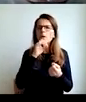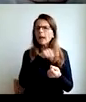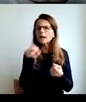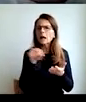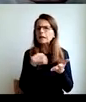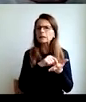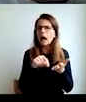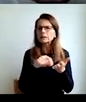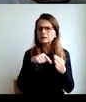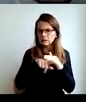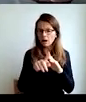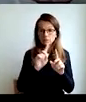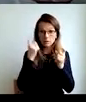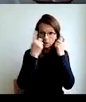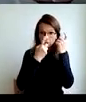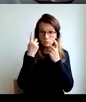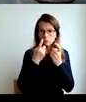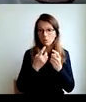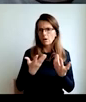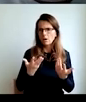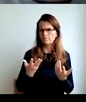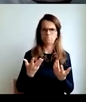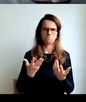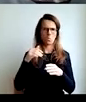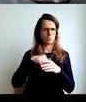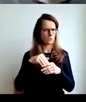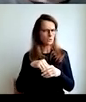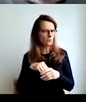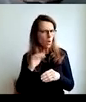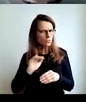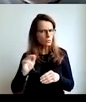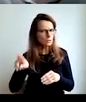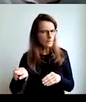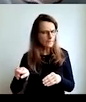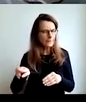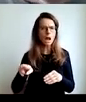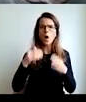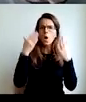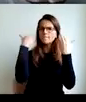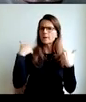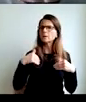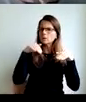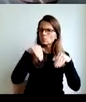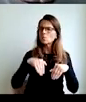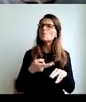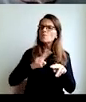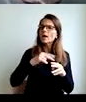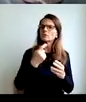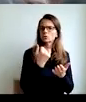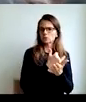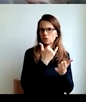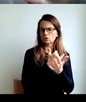But no one thought that perhaps children are right, and the nurses should be paid